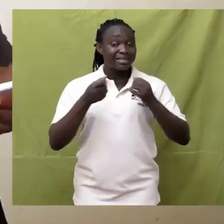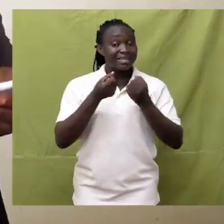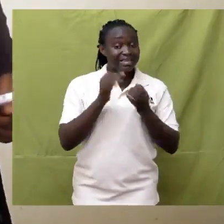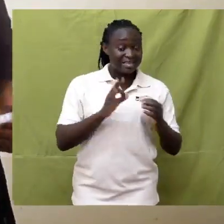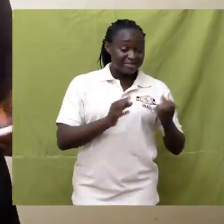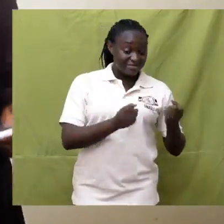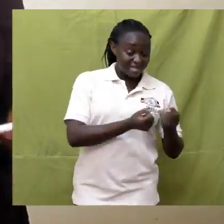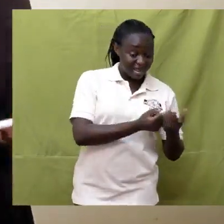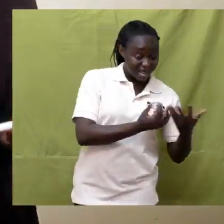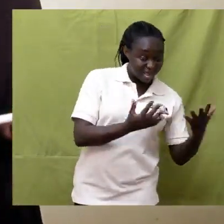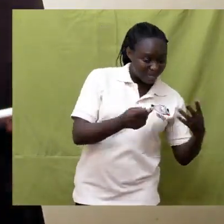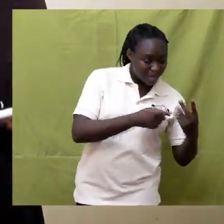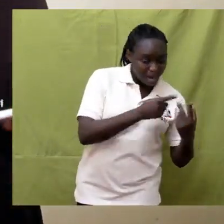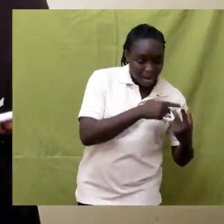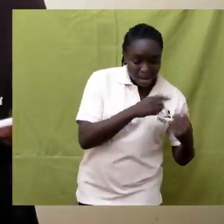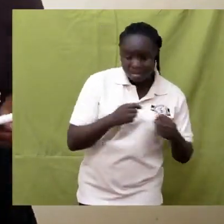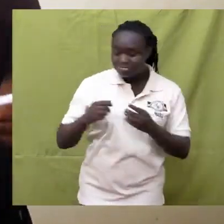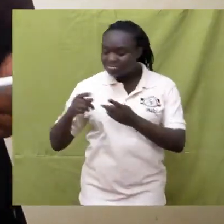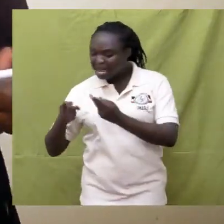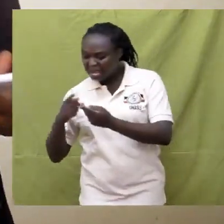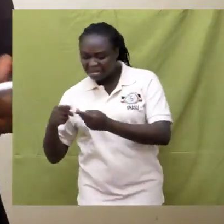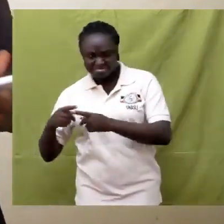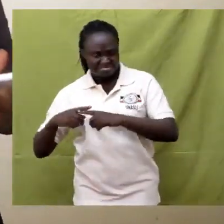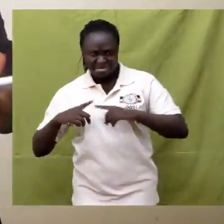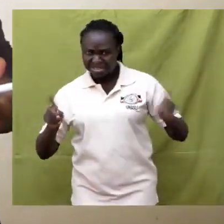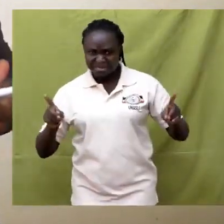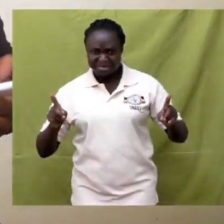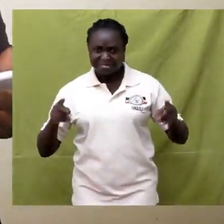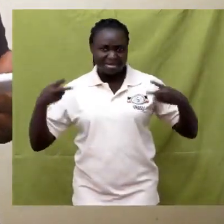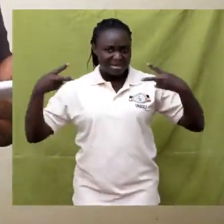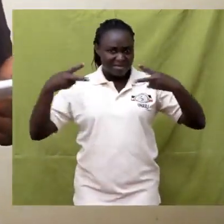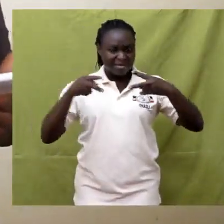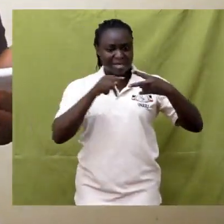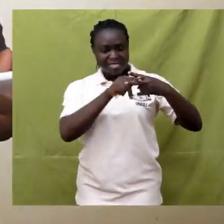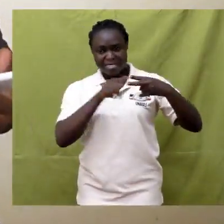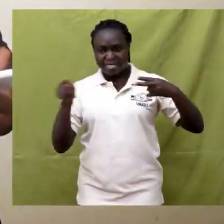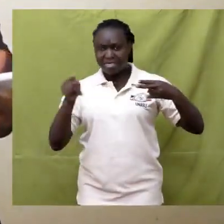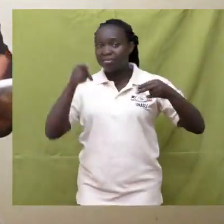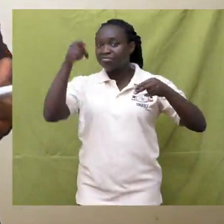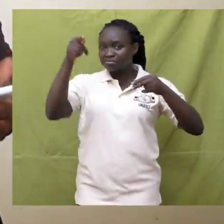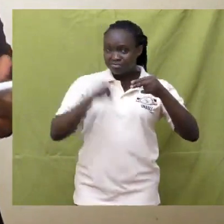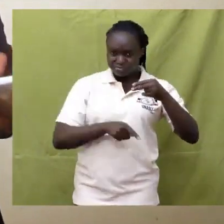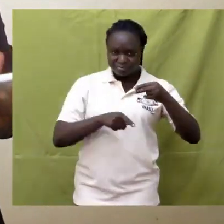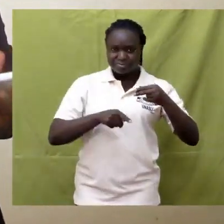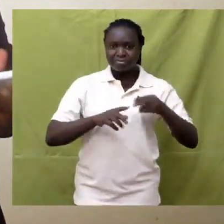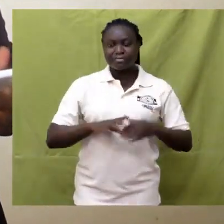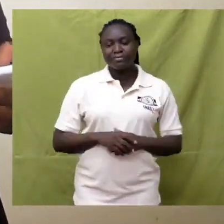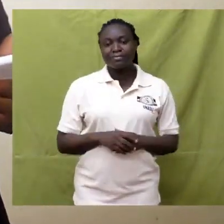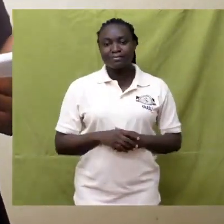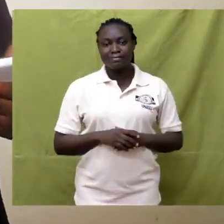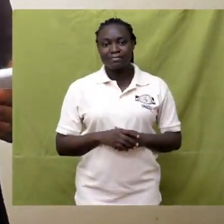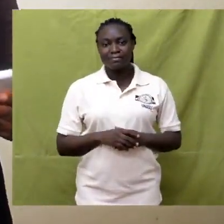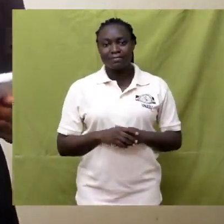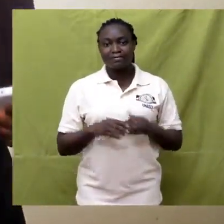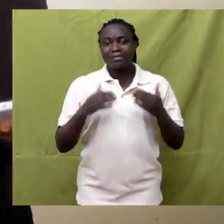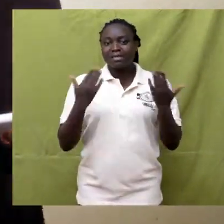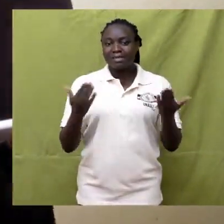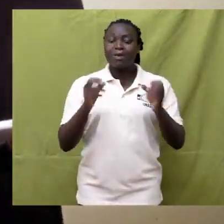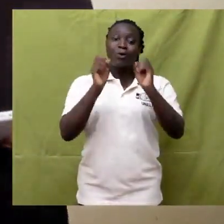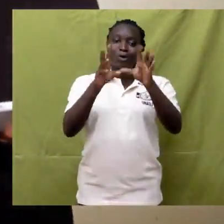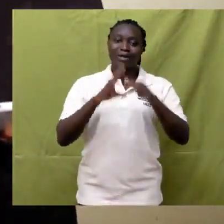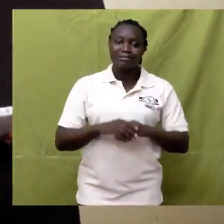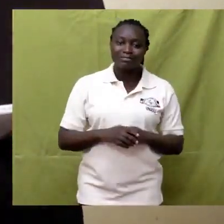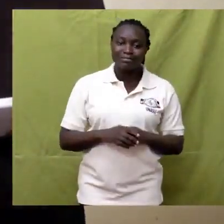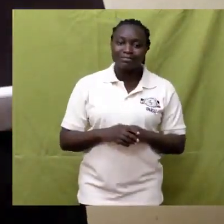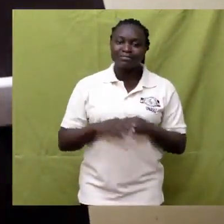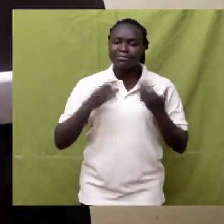the number of members is not the same, then the sets are non-equivalent Okay, let's